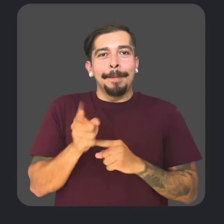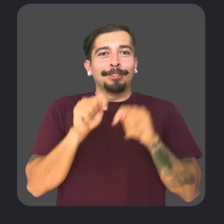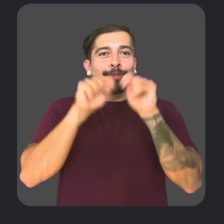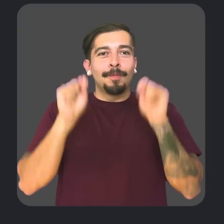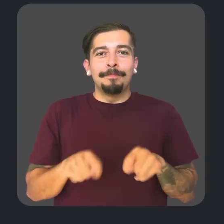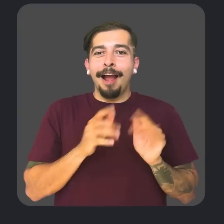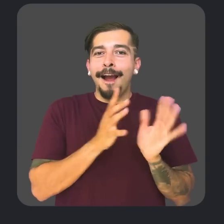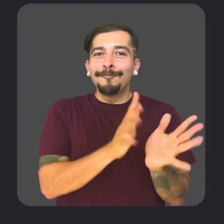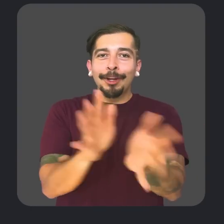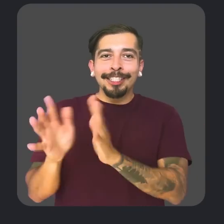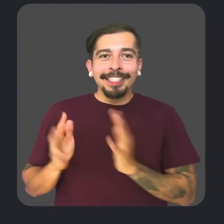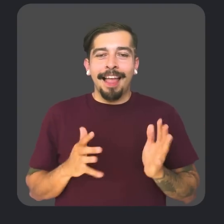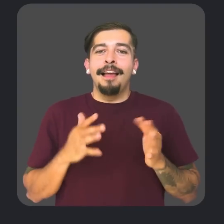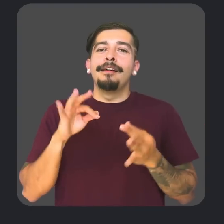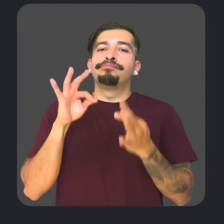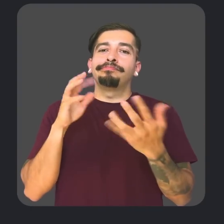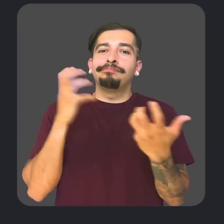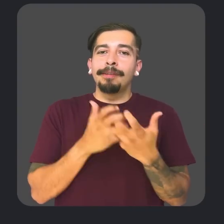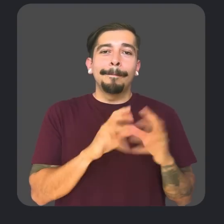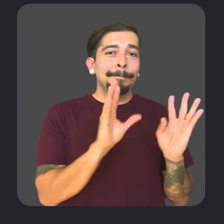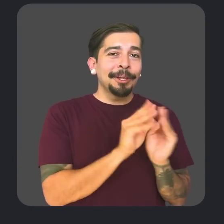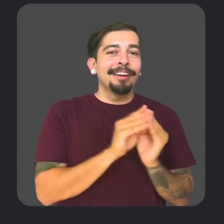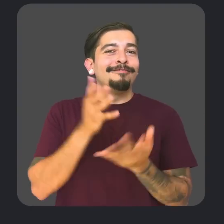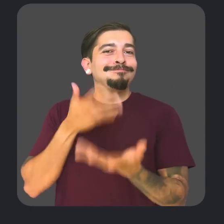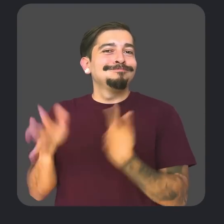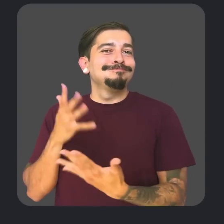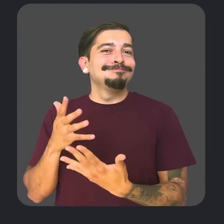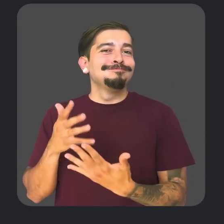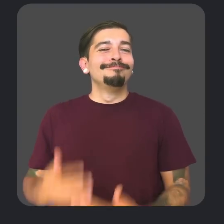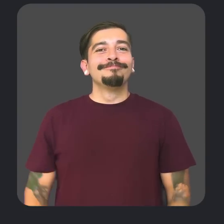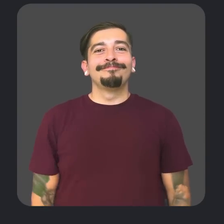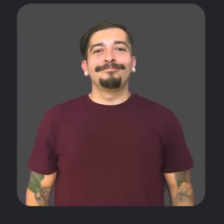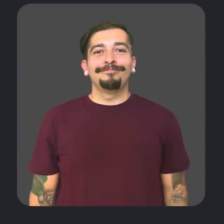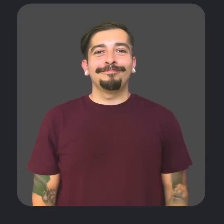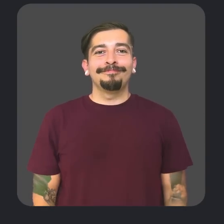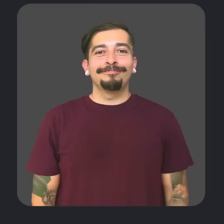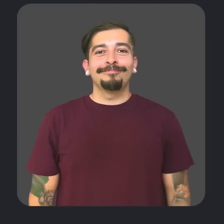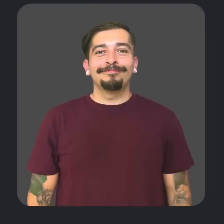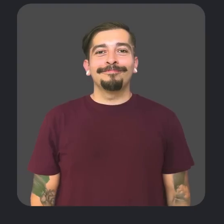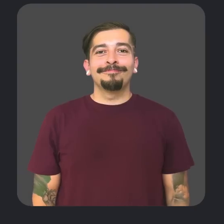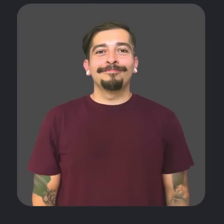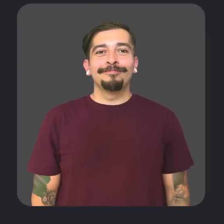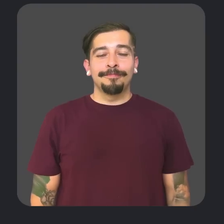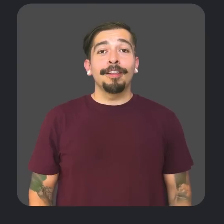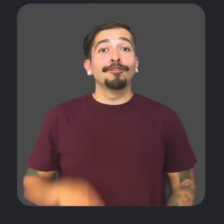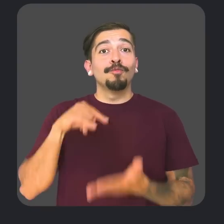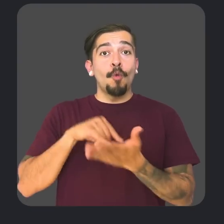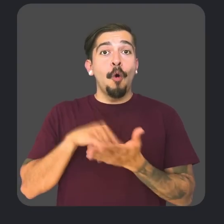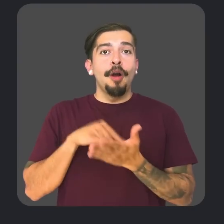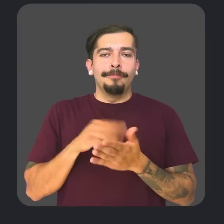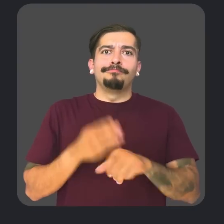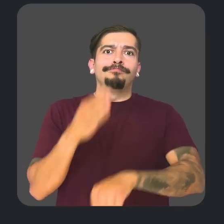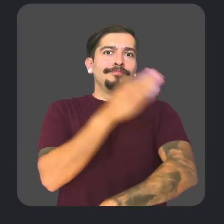tabletop to display real-time transcriptions of conversations, making it ideal for meetings or social gatherings. On Android,